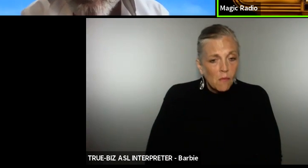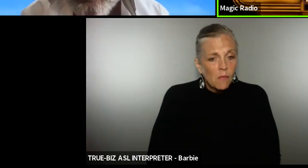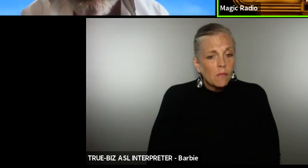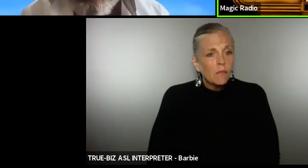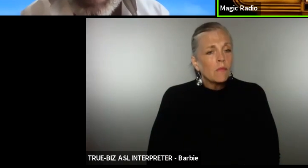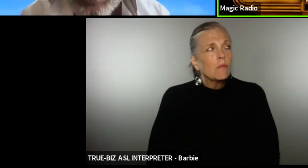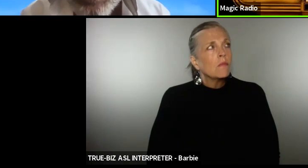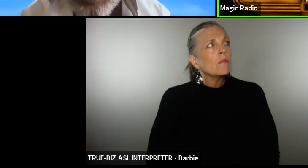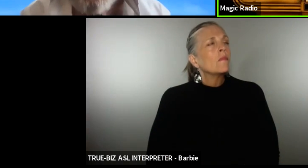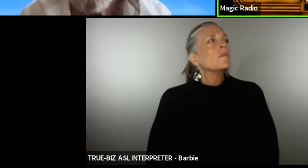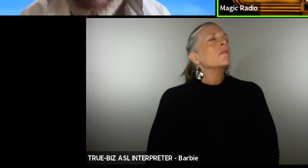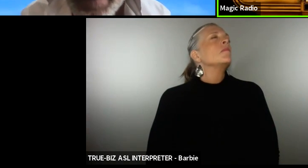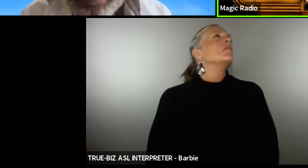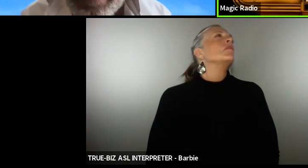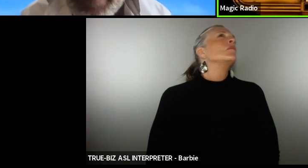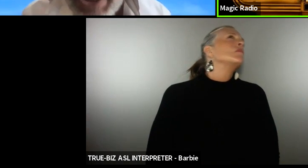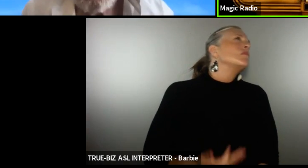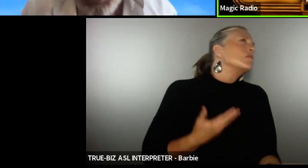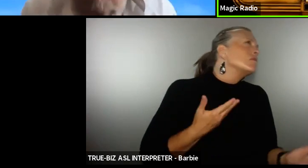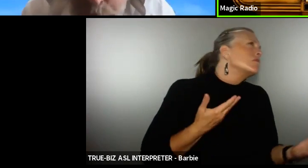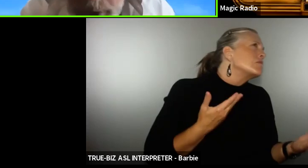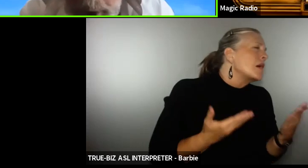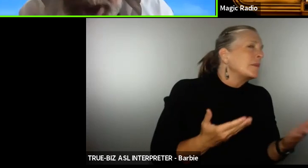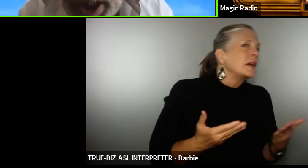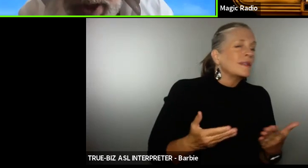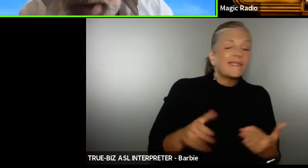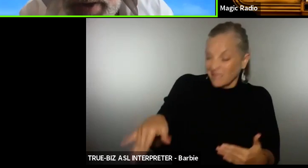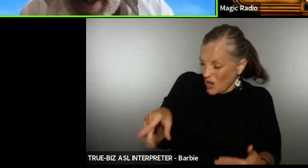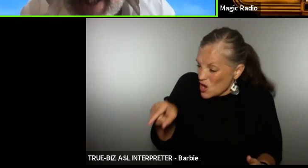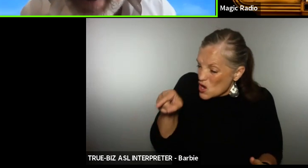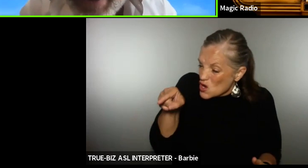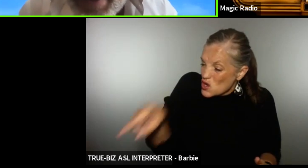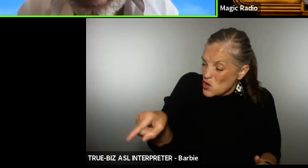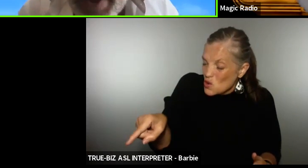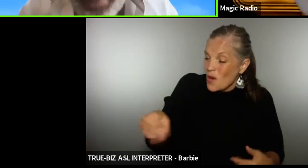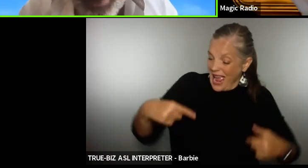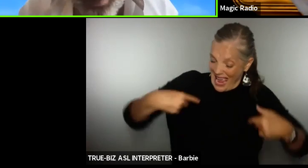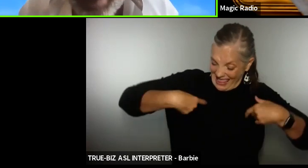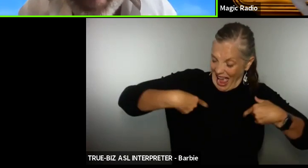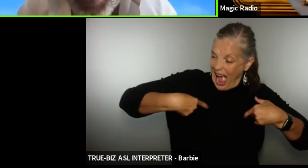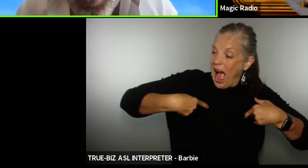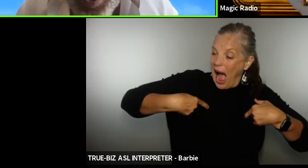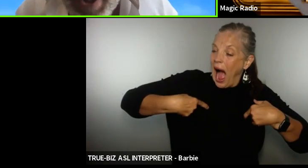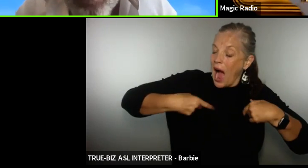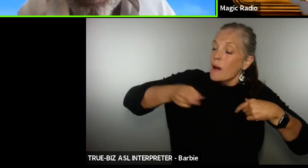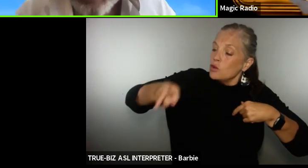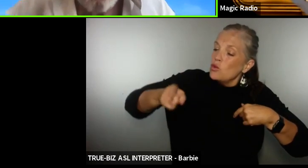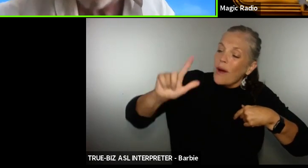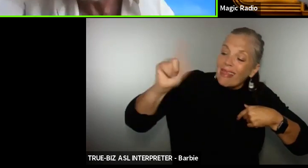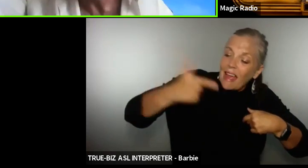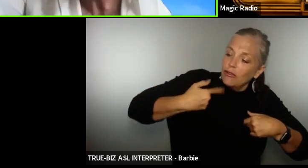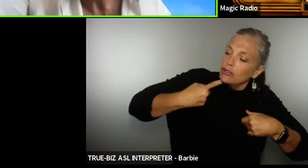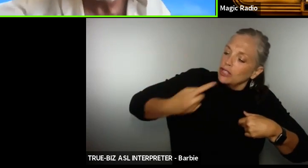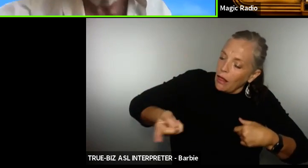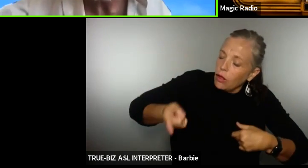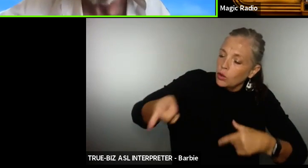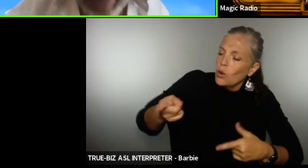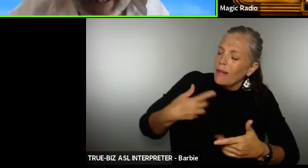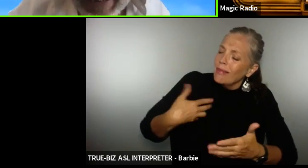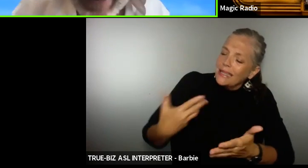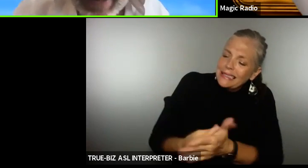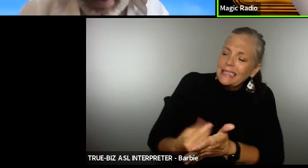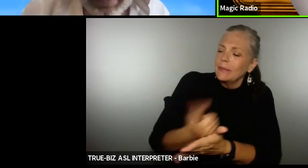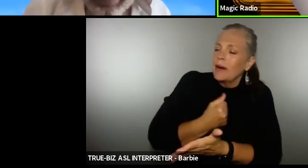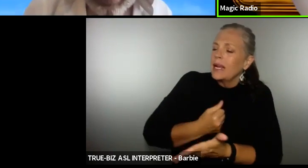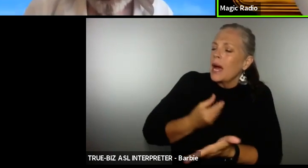maybe beater it's you talking let's get some money for once in our life buy Irina some nice